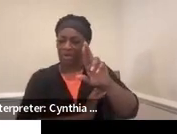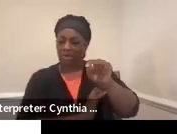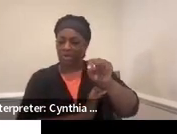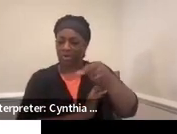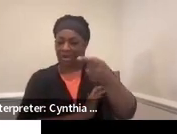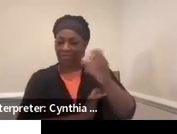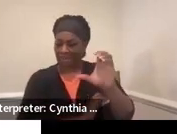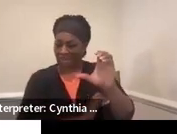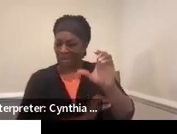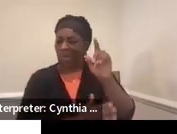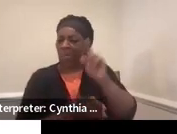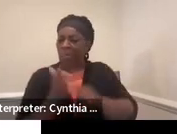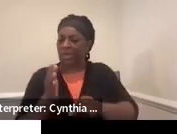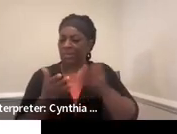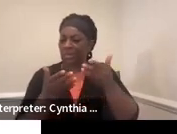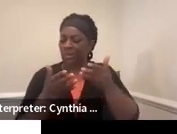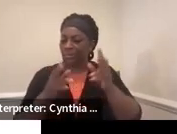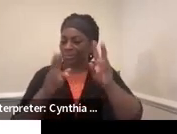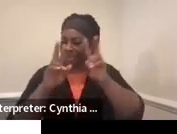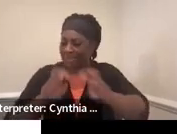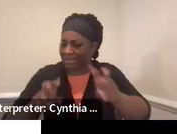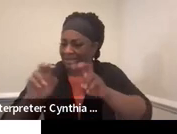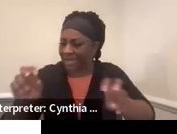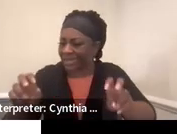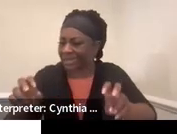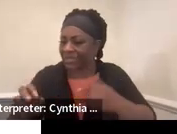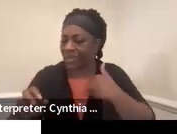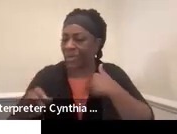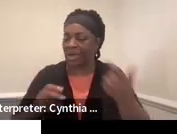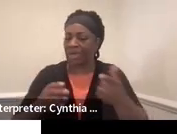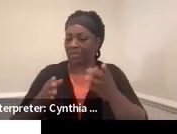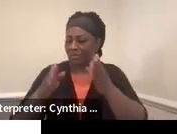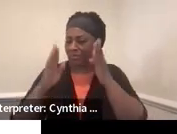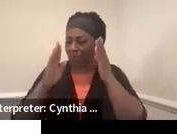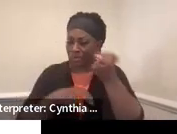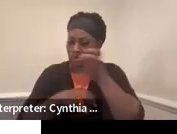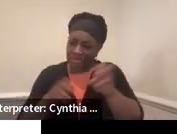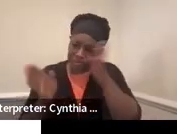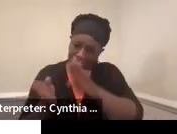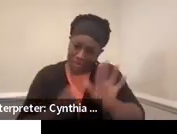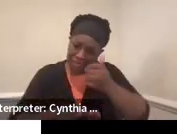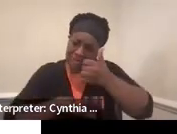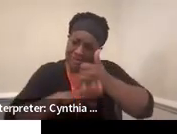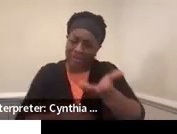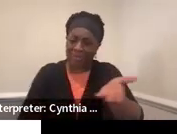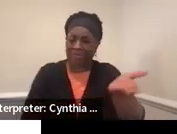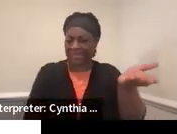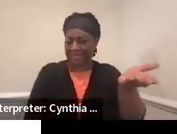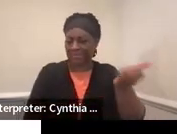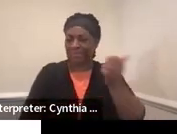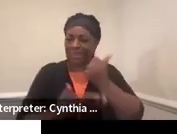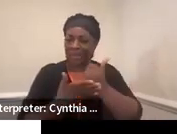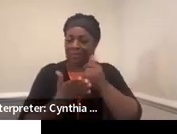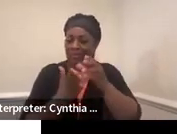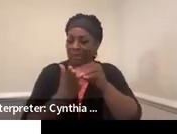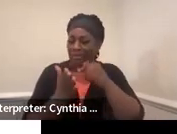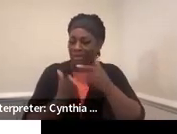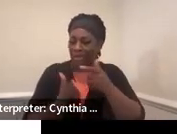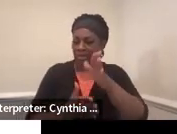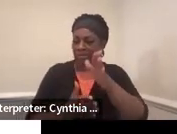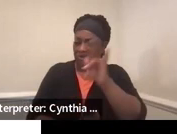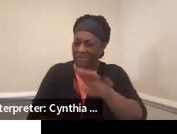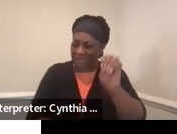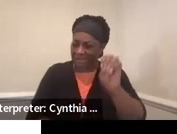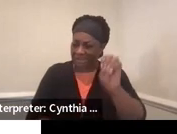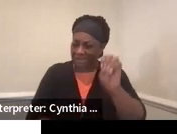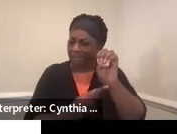assess if you're looking to have true student-focused transition planning. So helping them learn their learning styles,